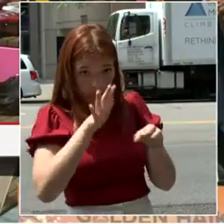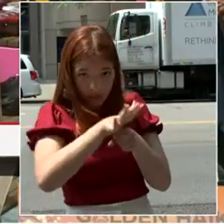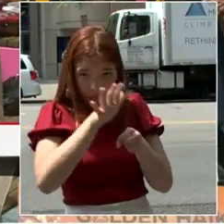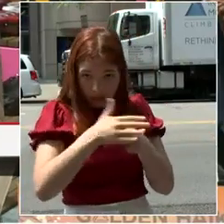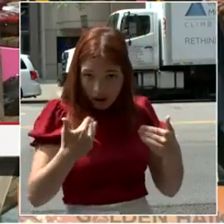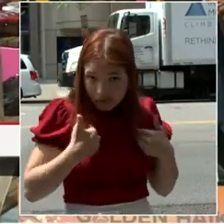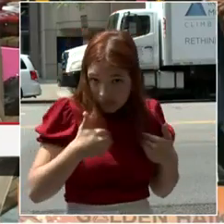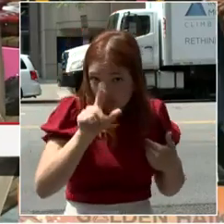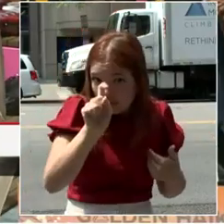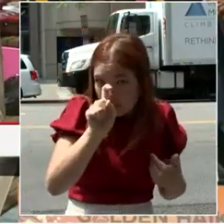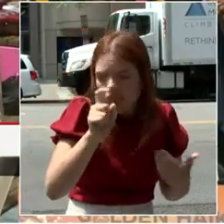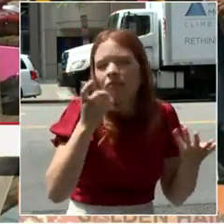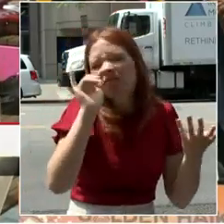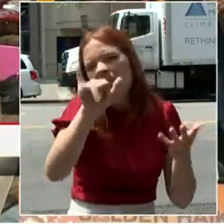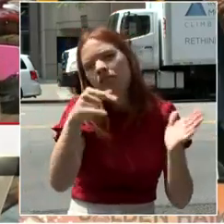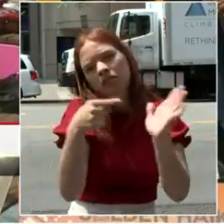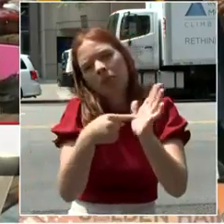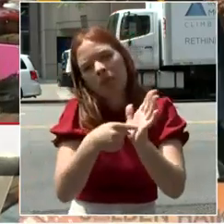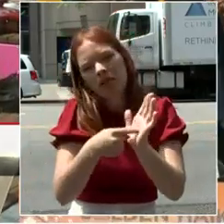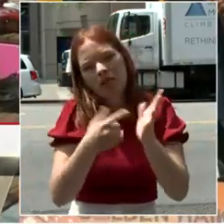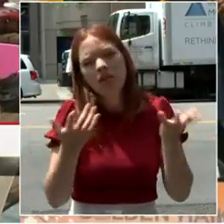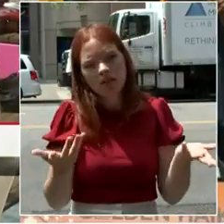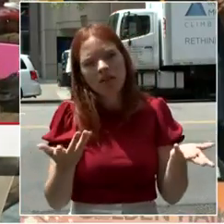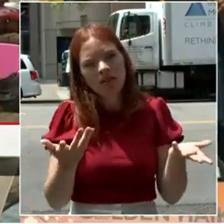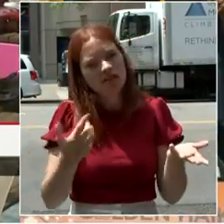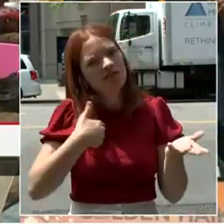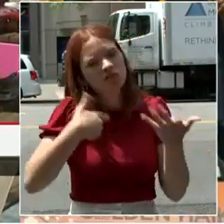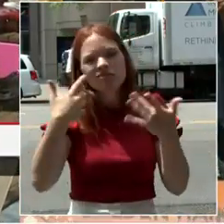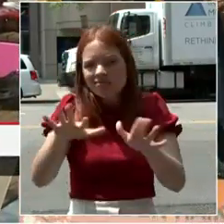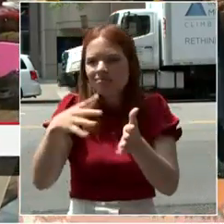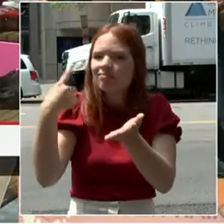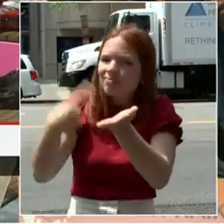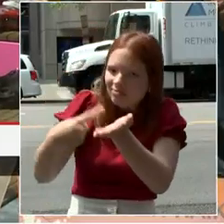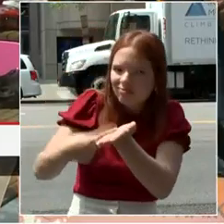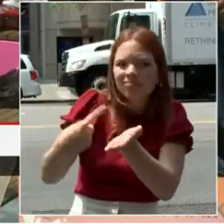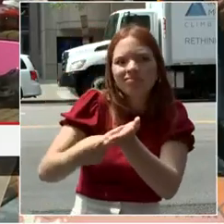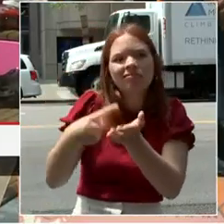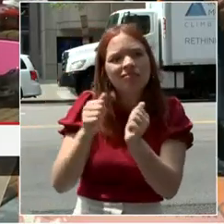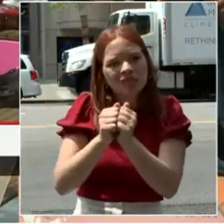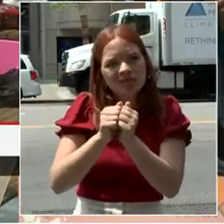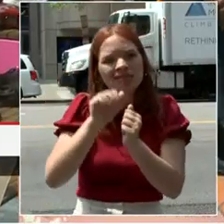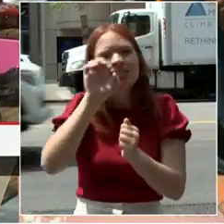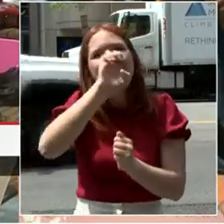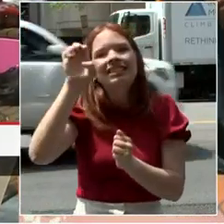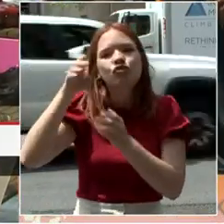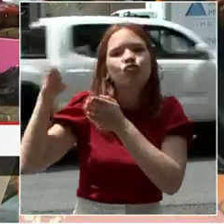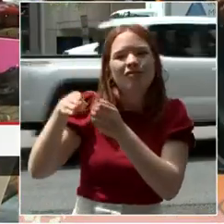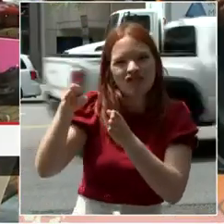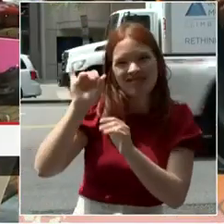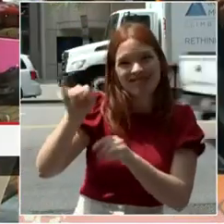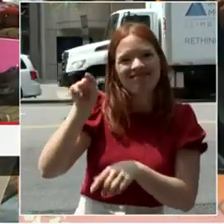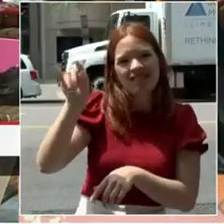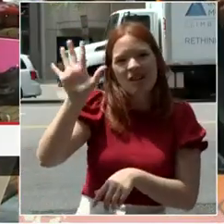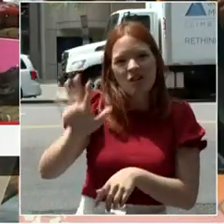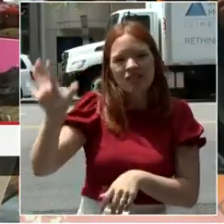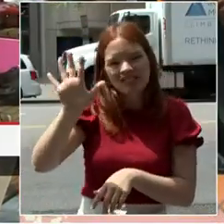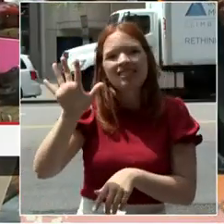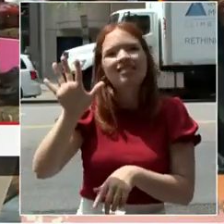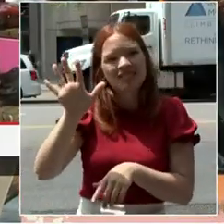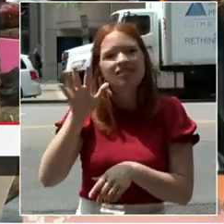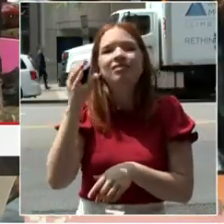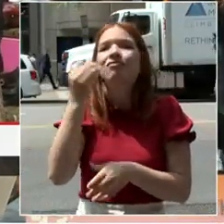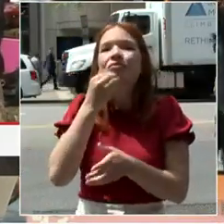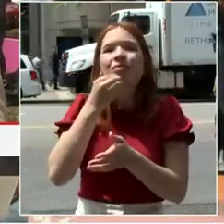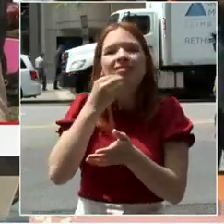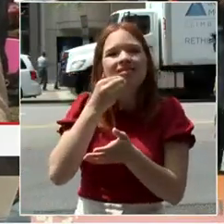to tell you, I've been talking about grocery stores east of river for a long time. This was the best set of conversations I had about grocery east of the river